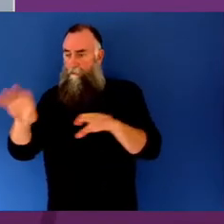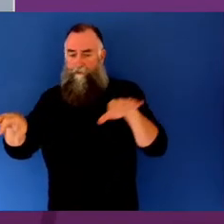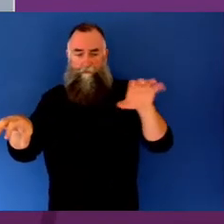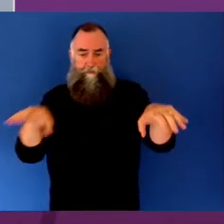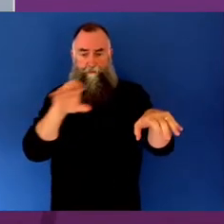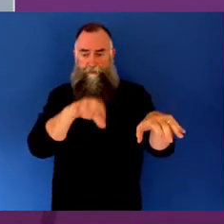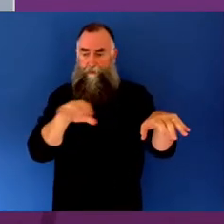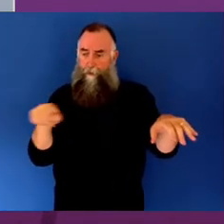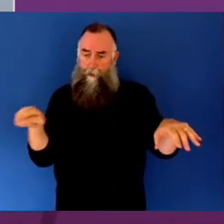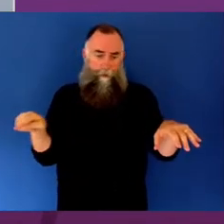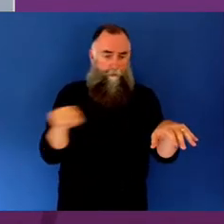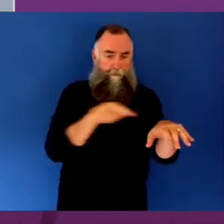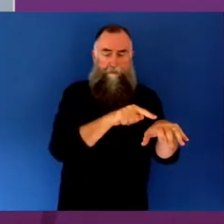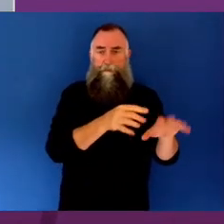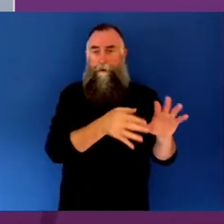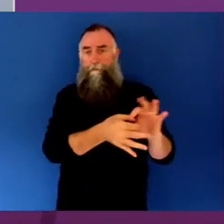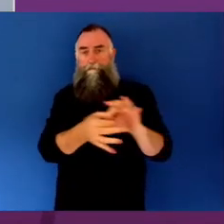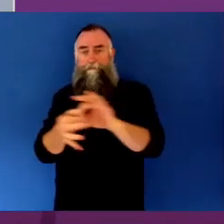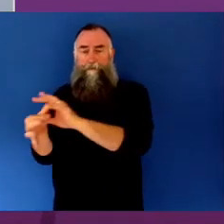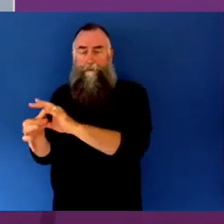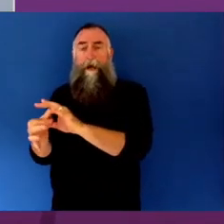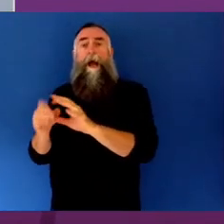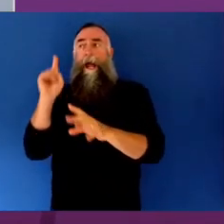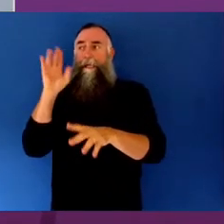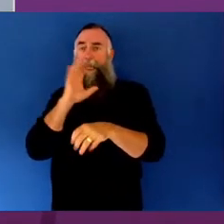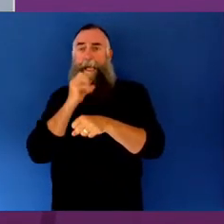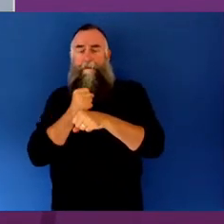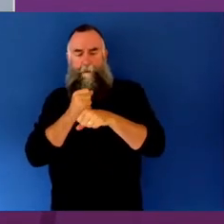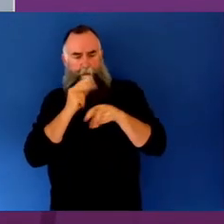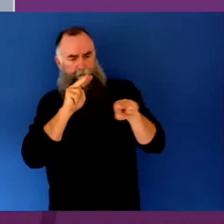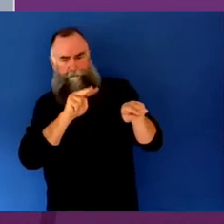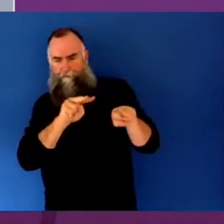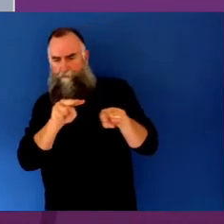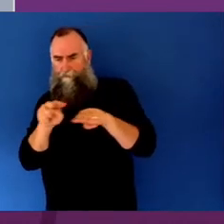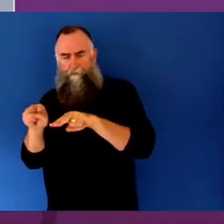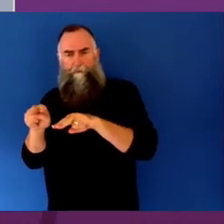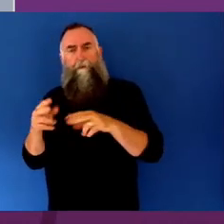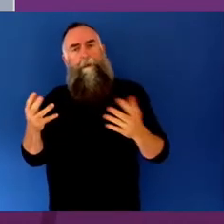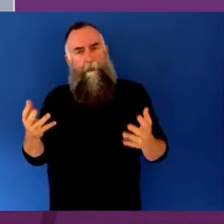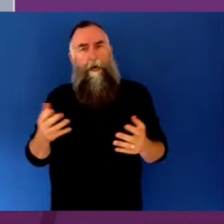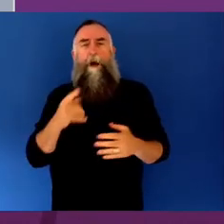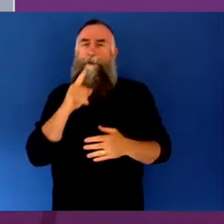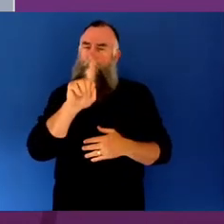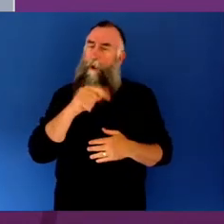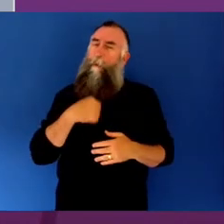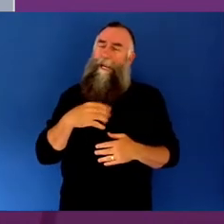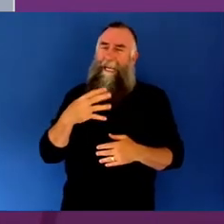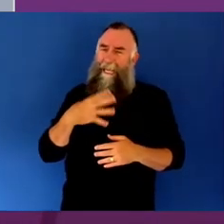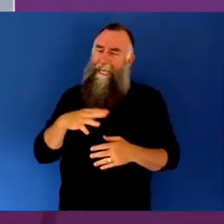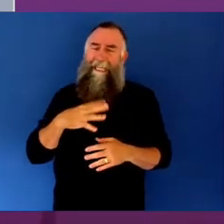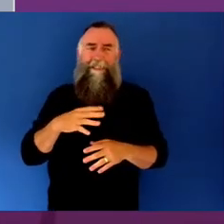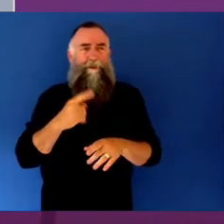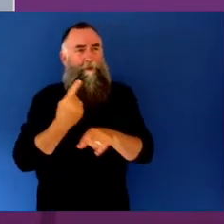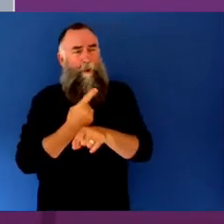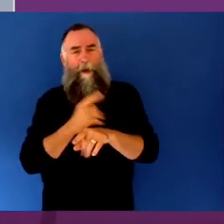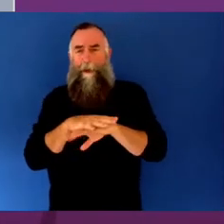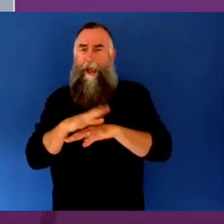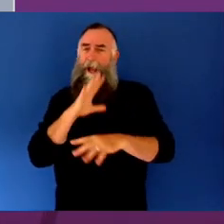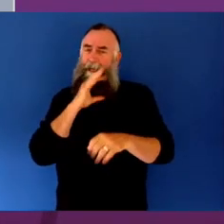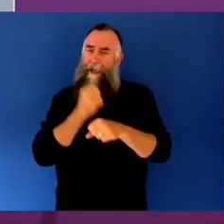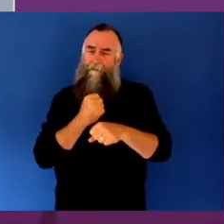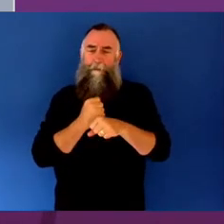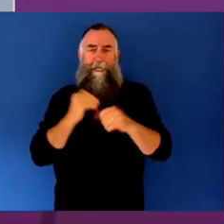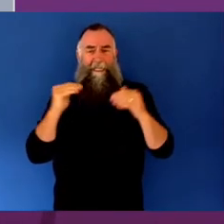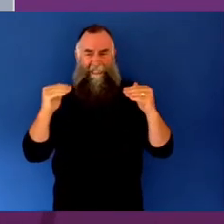think, look, I think, you know, it really starts with, you know, the top levels of government with COAG, with prime ministers and